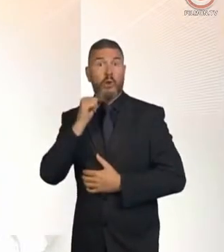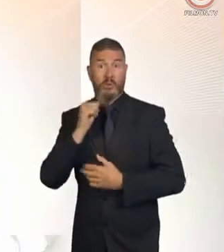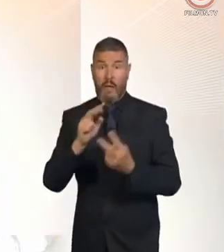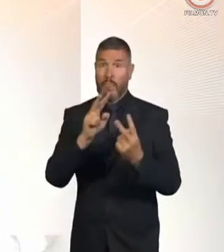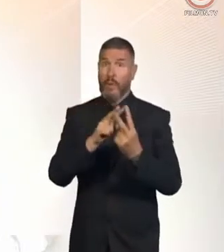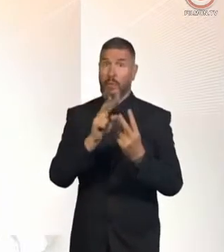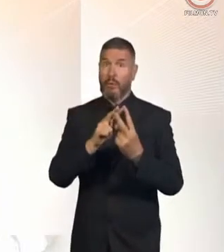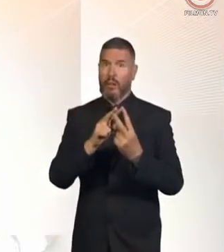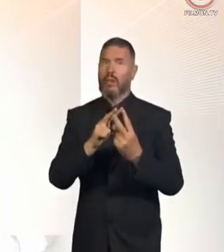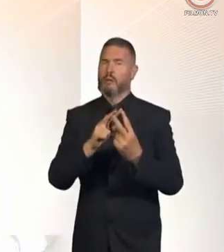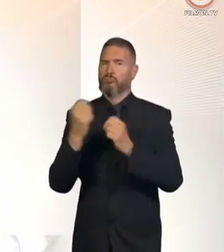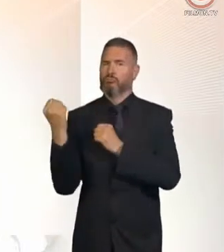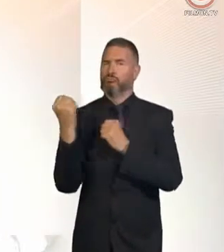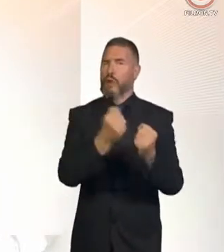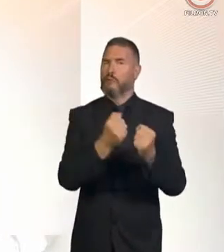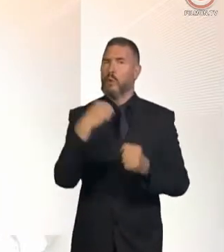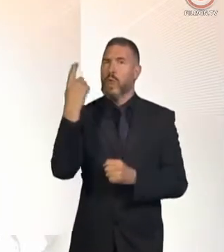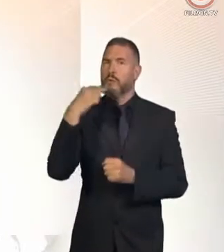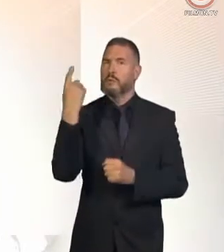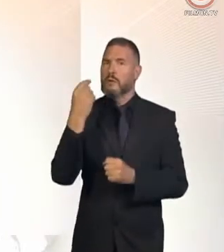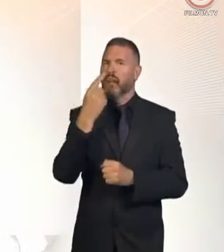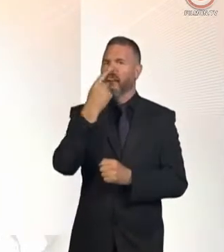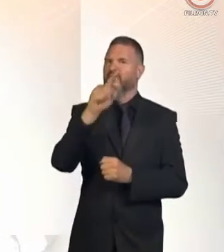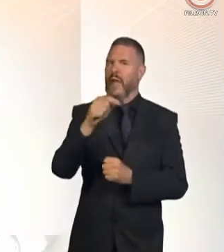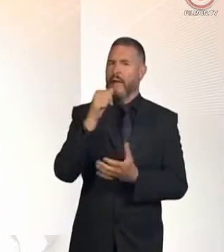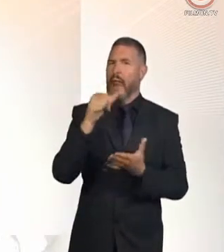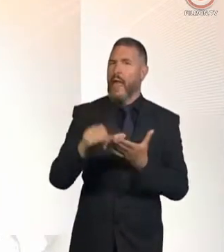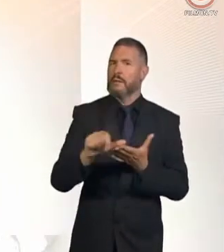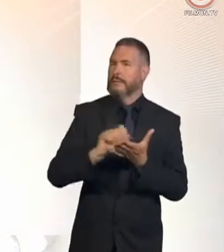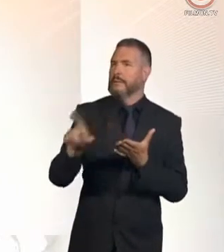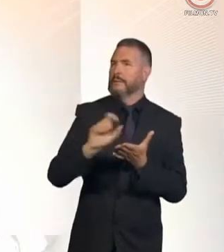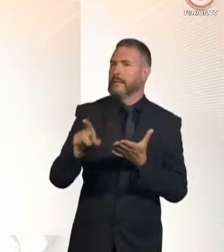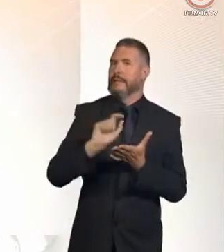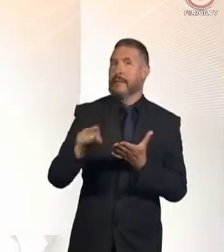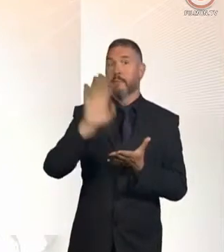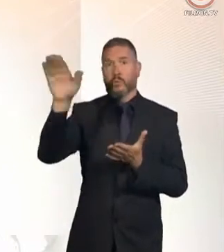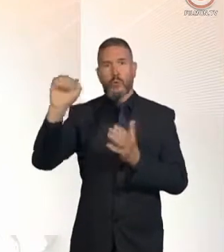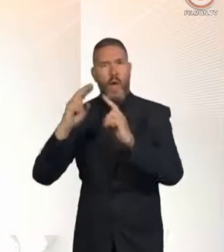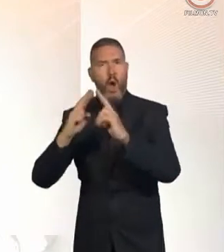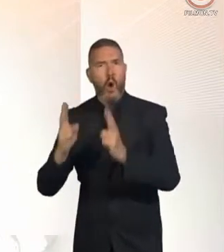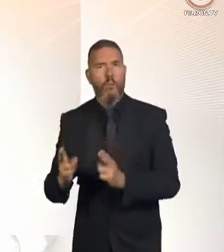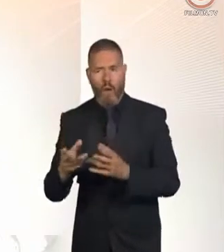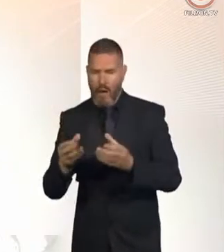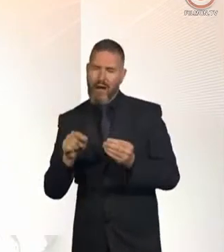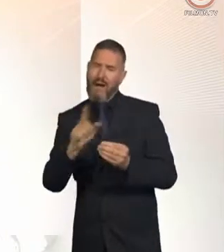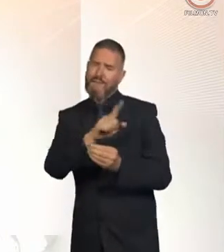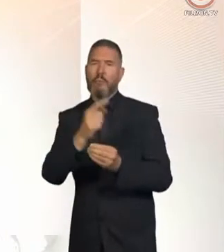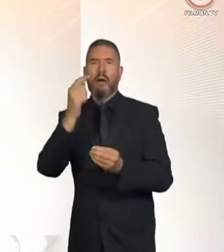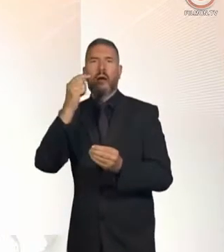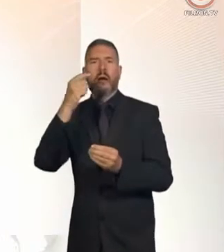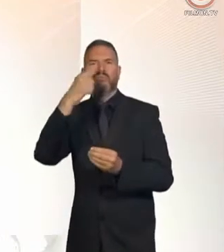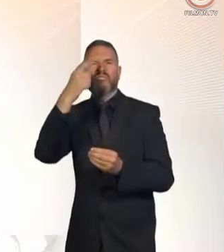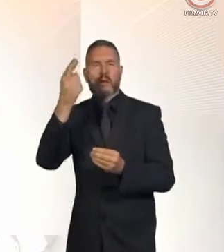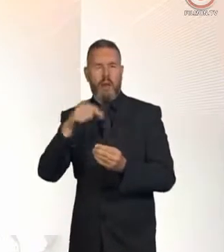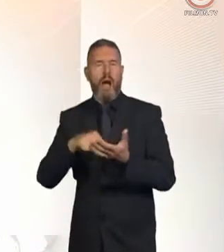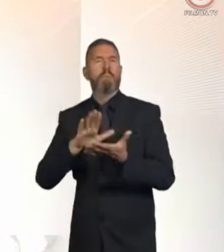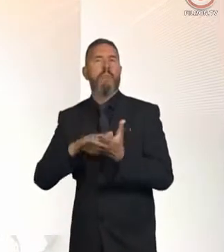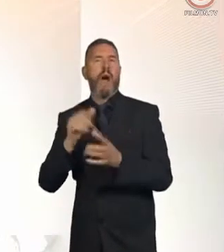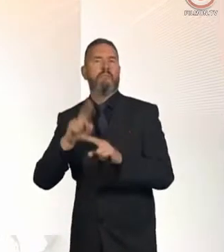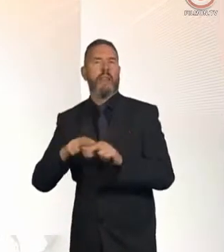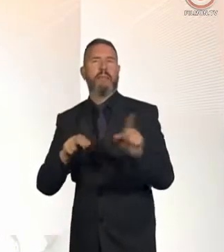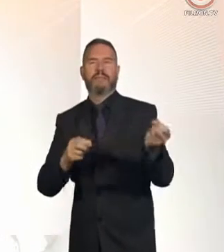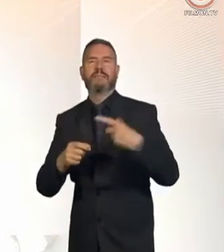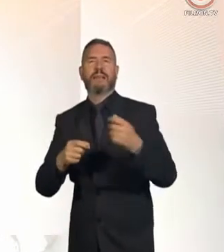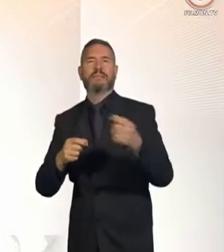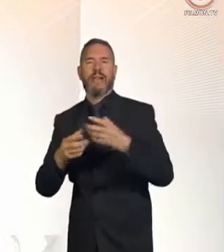London and typed up and posted letters which were said to be from Margaret. The prosecution here at the High Court in Glasgow, though, was able to